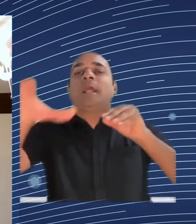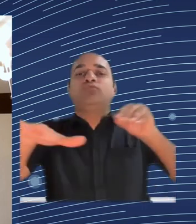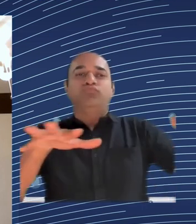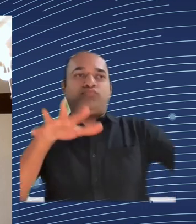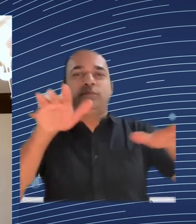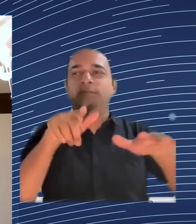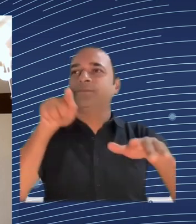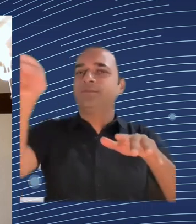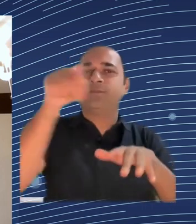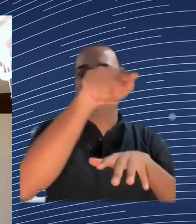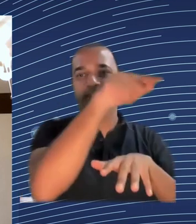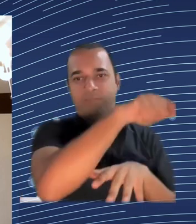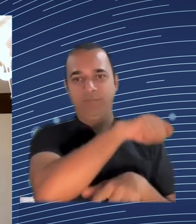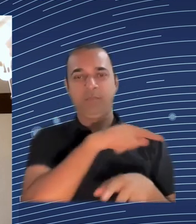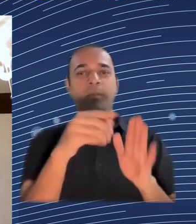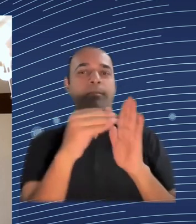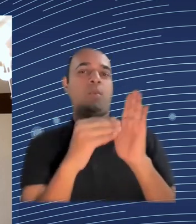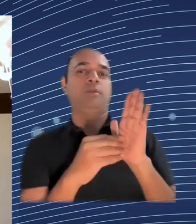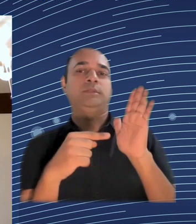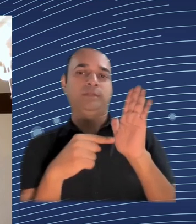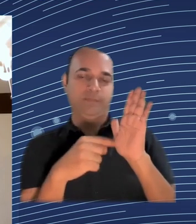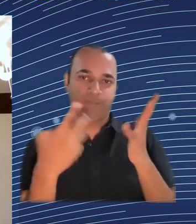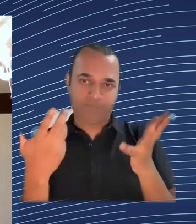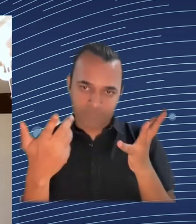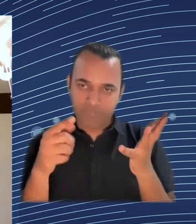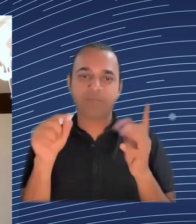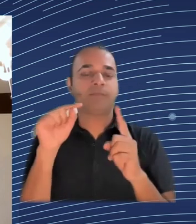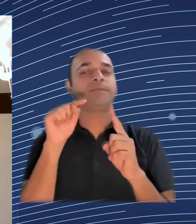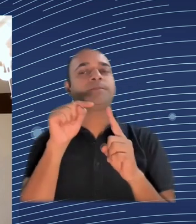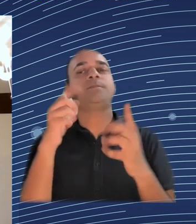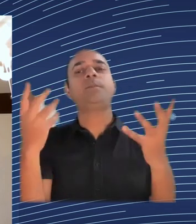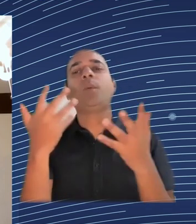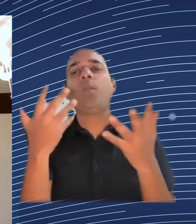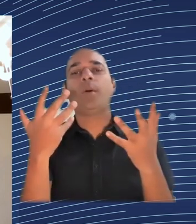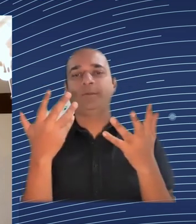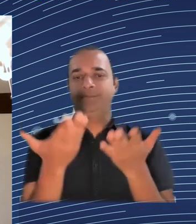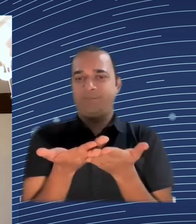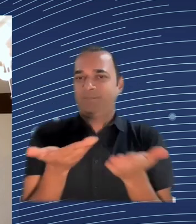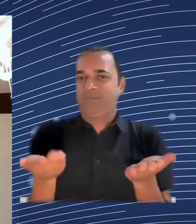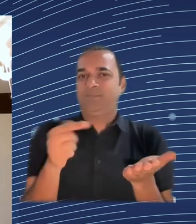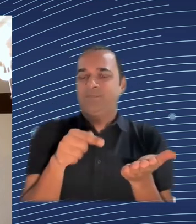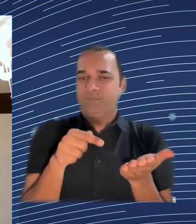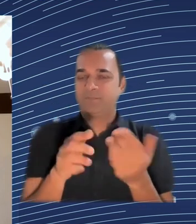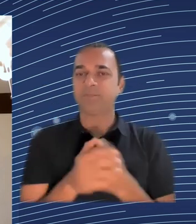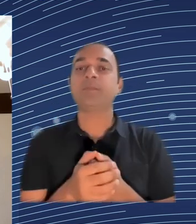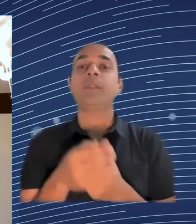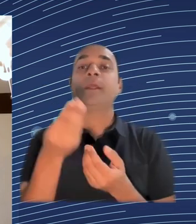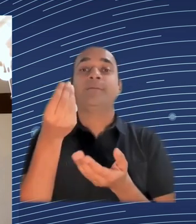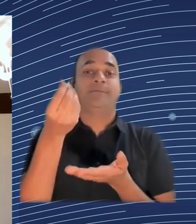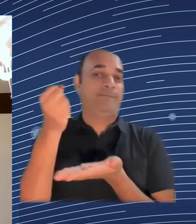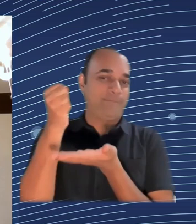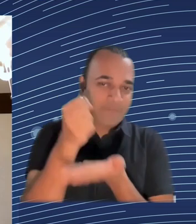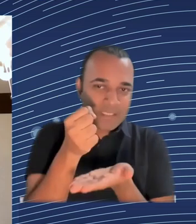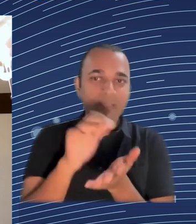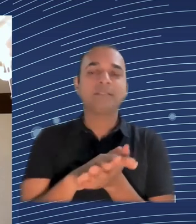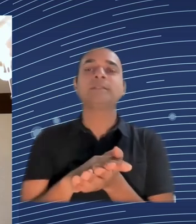and not others, but it will help with cohesion for those places. And then, of course, we should talk more about connectivity across borders. The